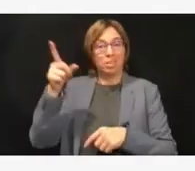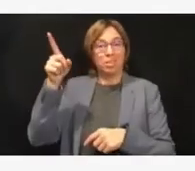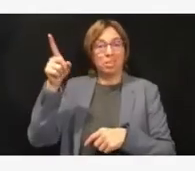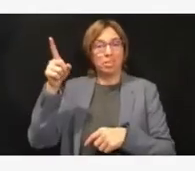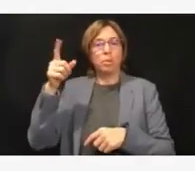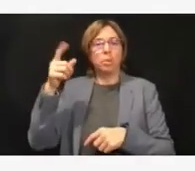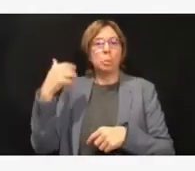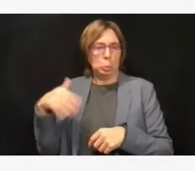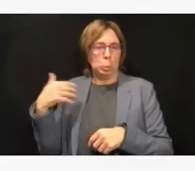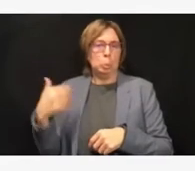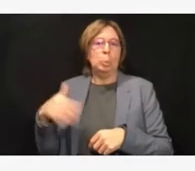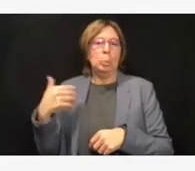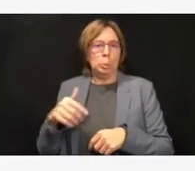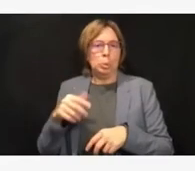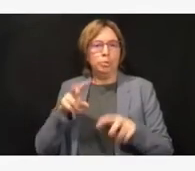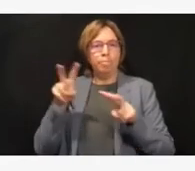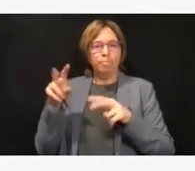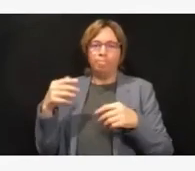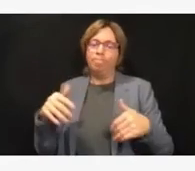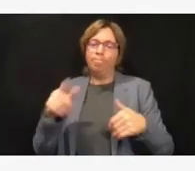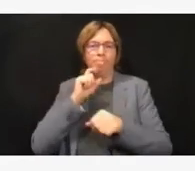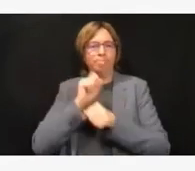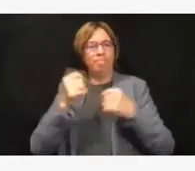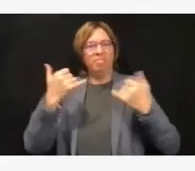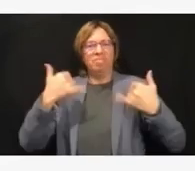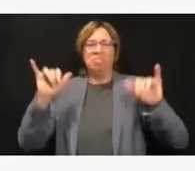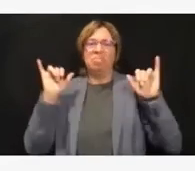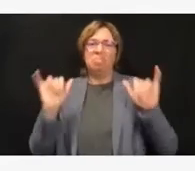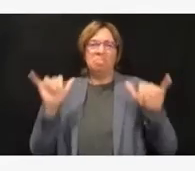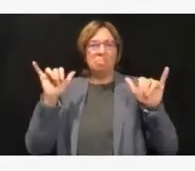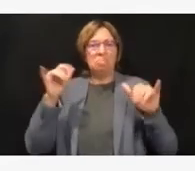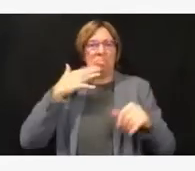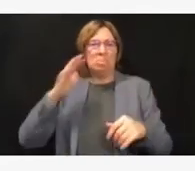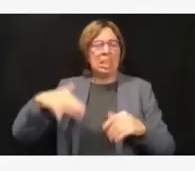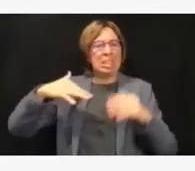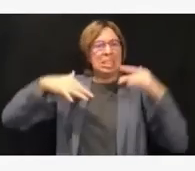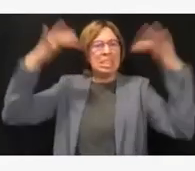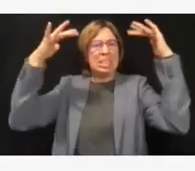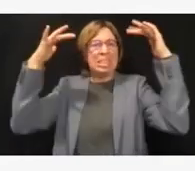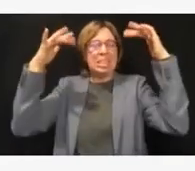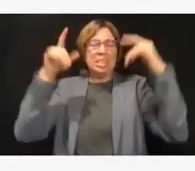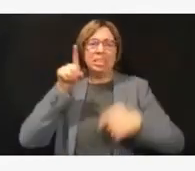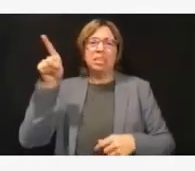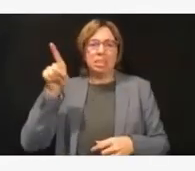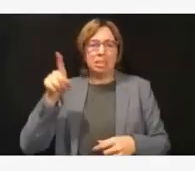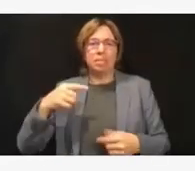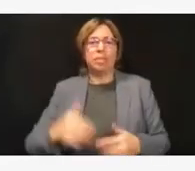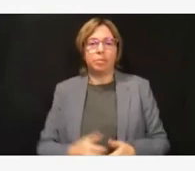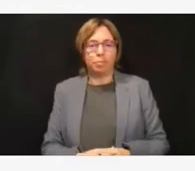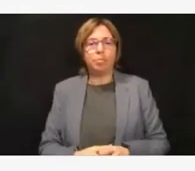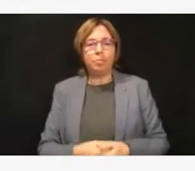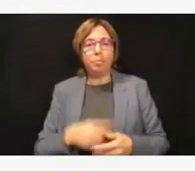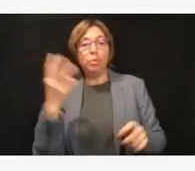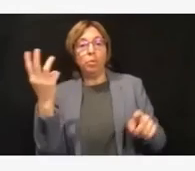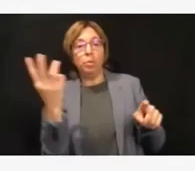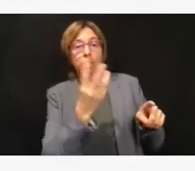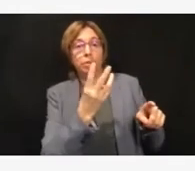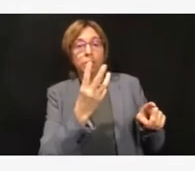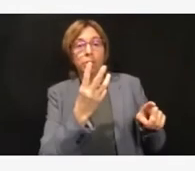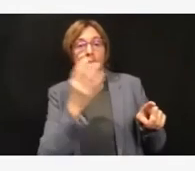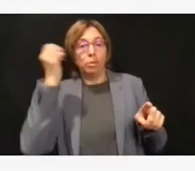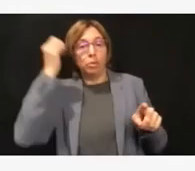remains. Or you could look at what's coming out of Western Europe, the eastern seaboard,